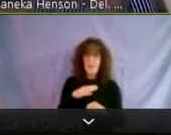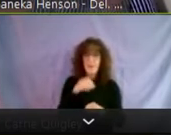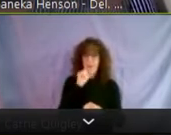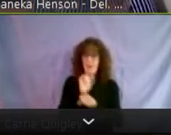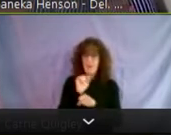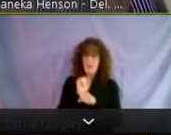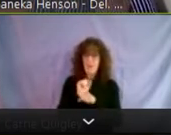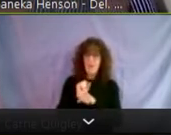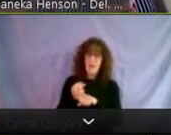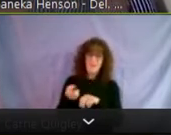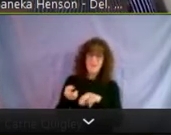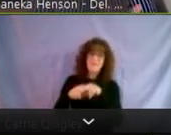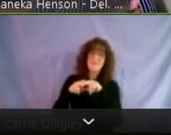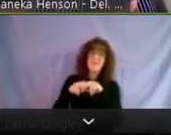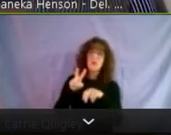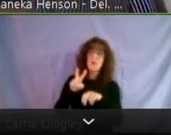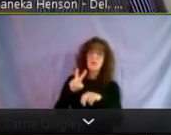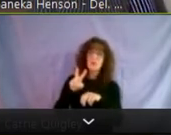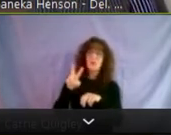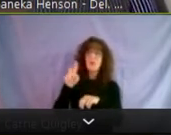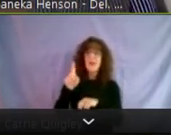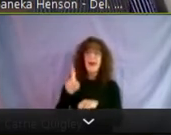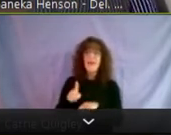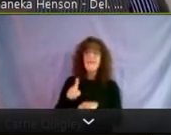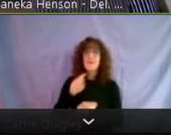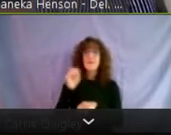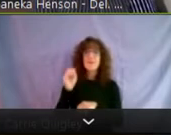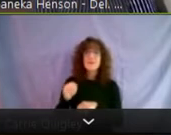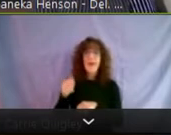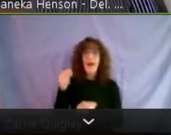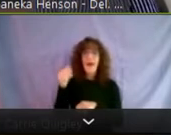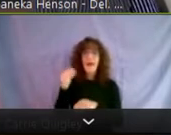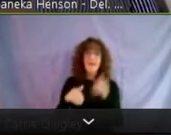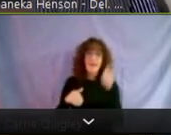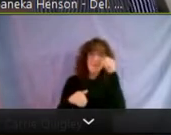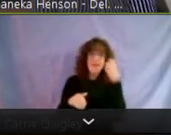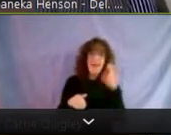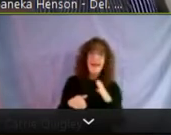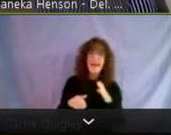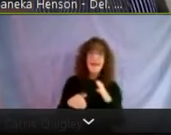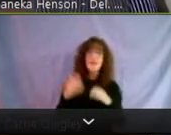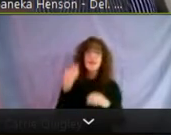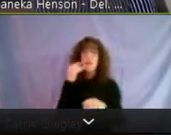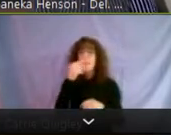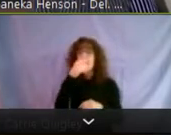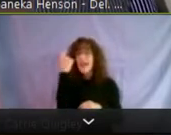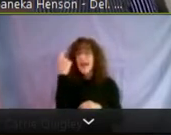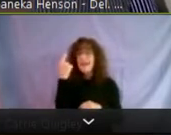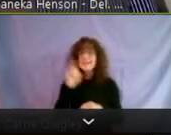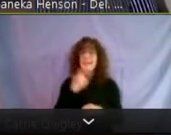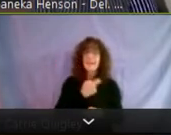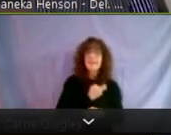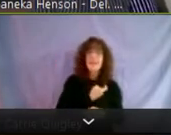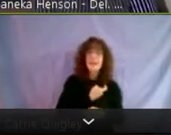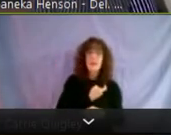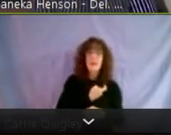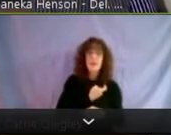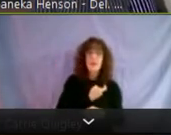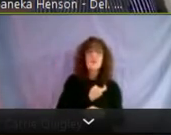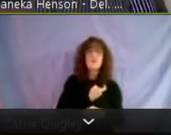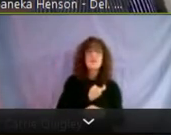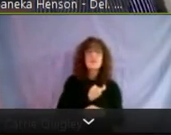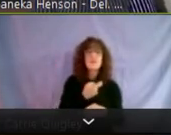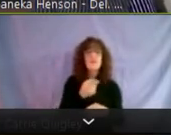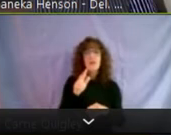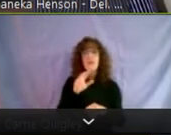rate went up at 2%, 2.5% higher than it did for men. We know that for blacks and Latinos, it respectively went up